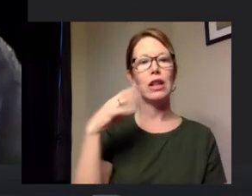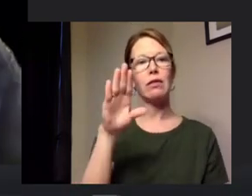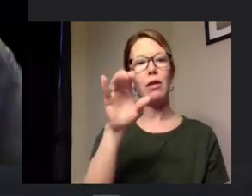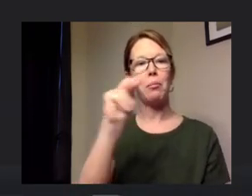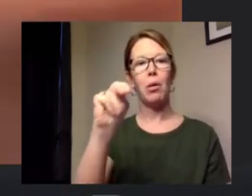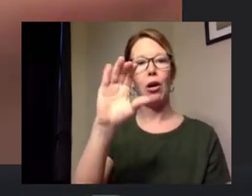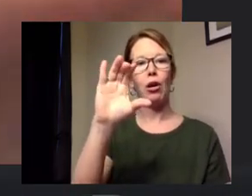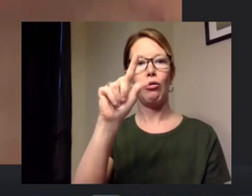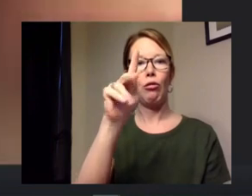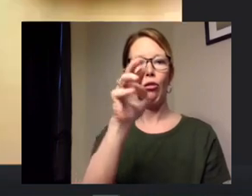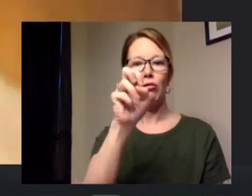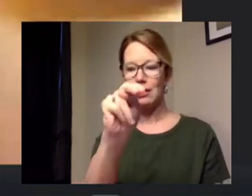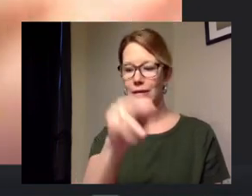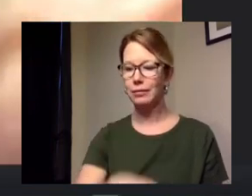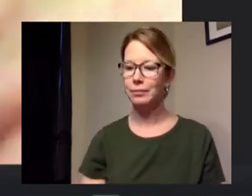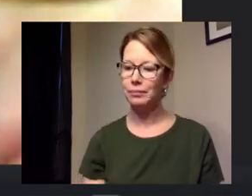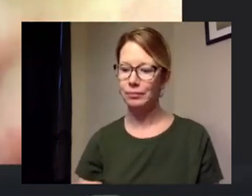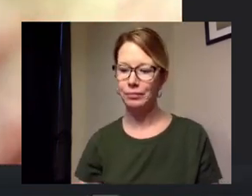chief